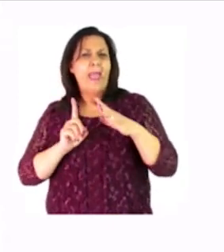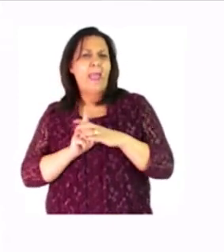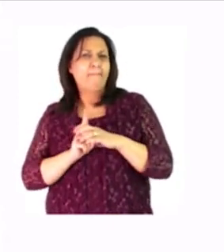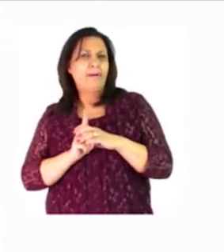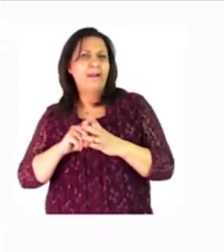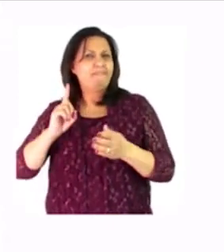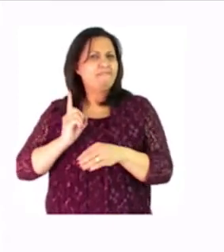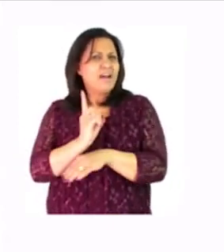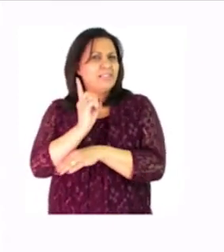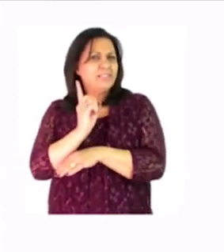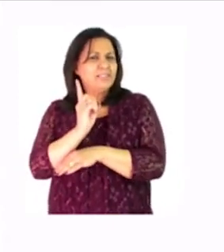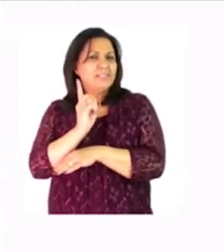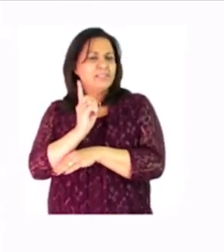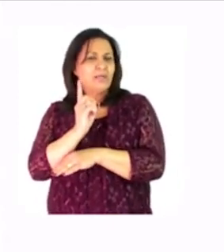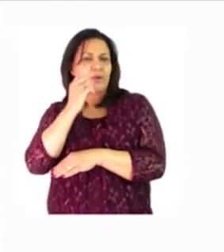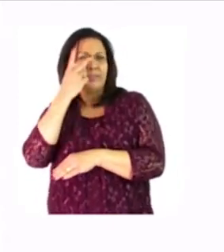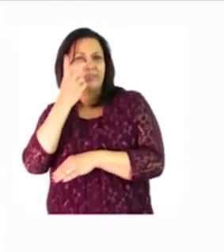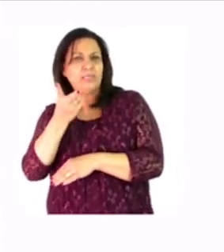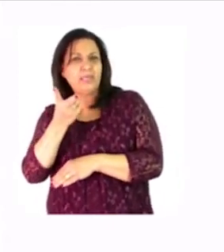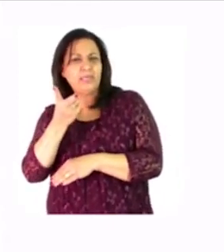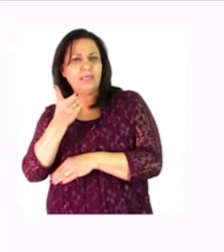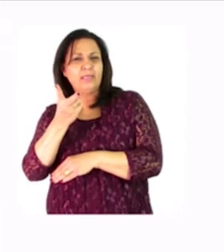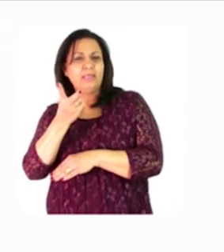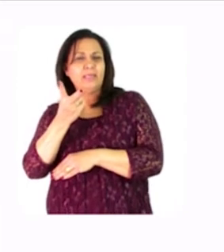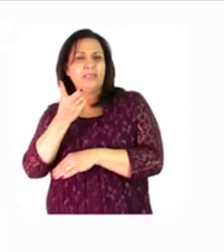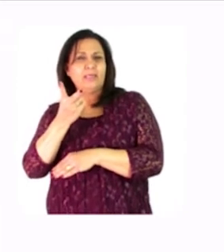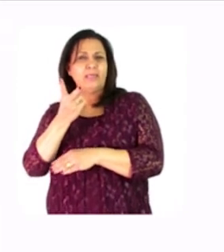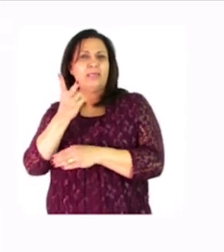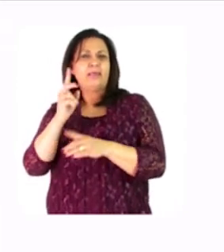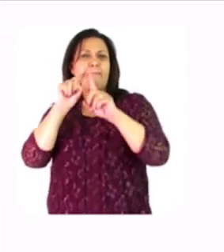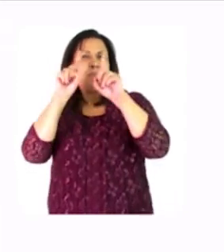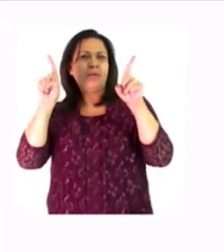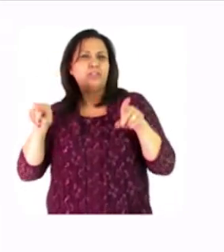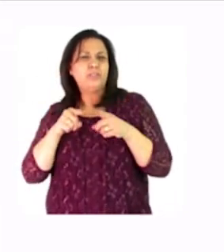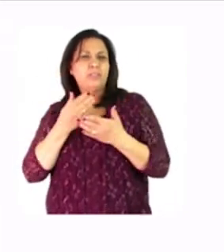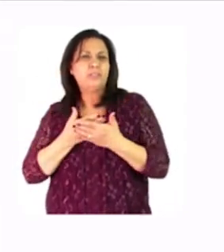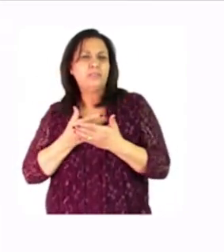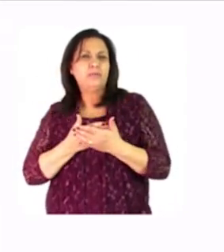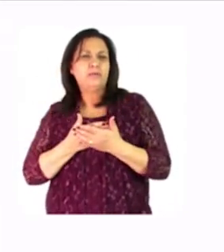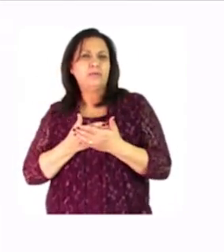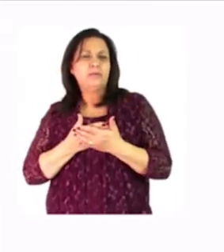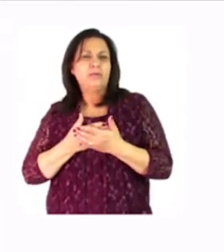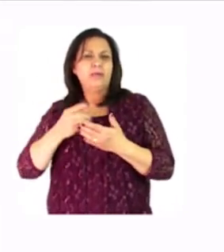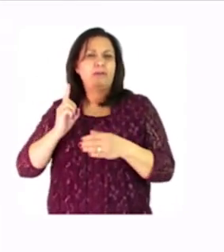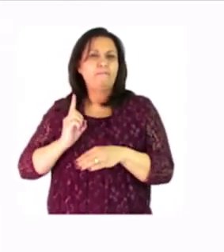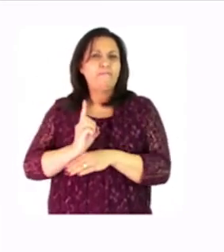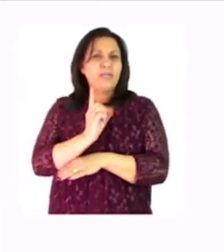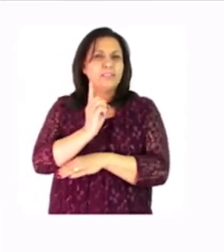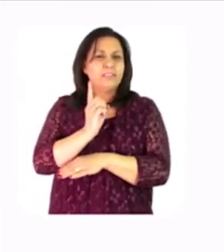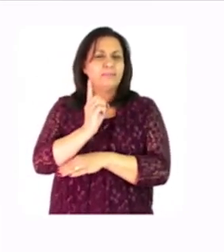as we can see we see pictures which are lined up on the first picture